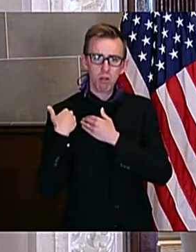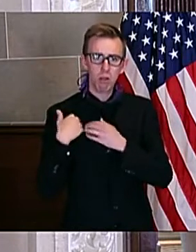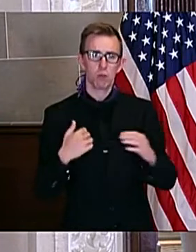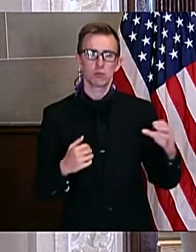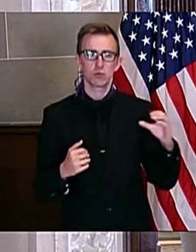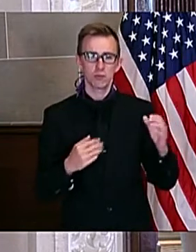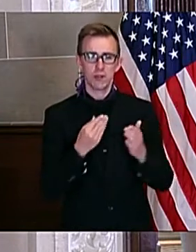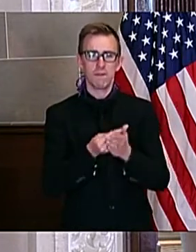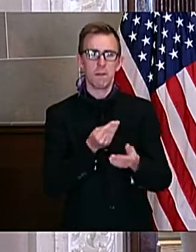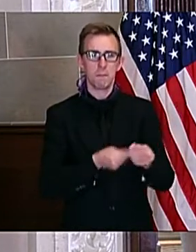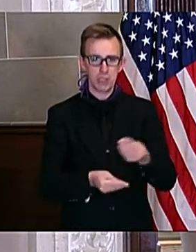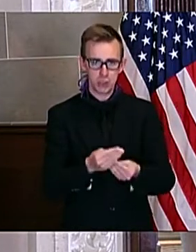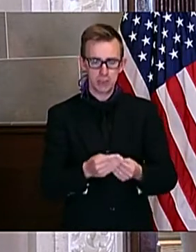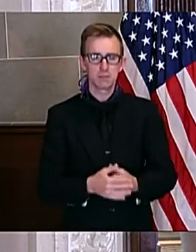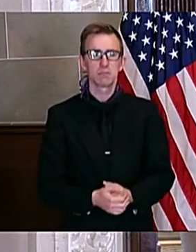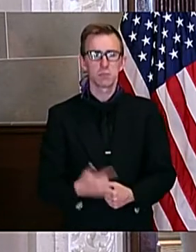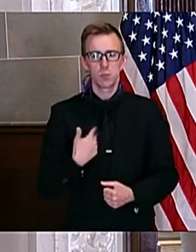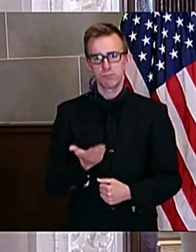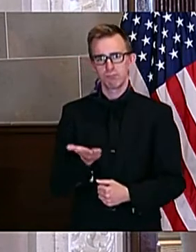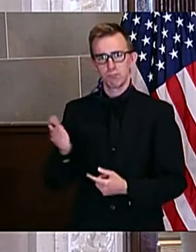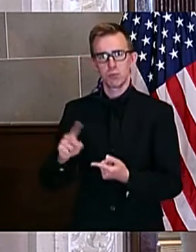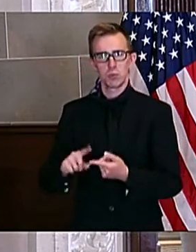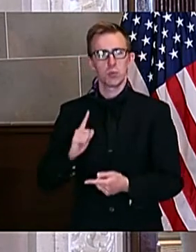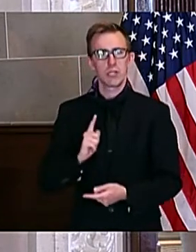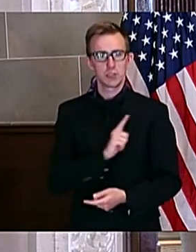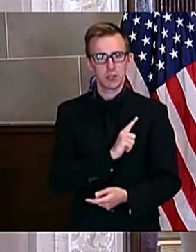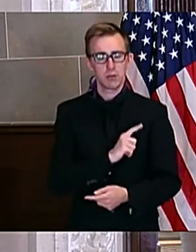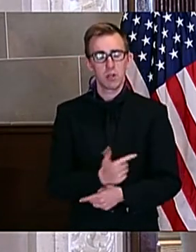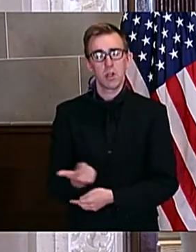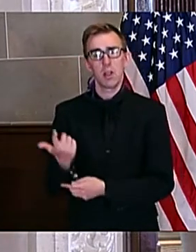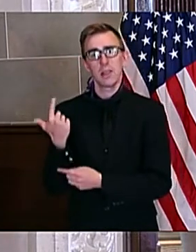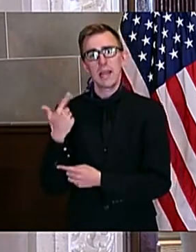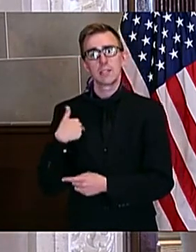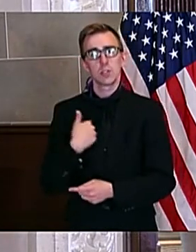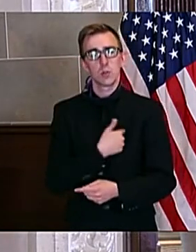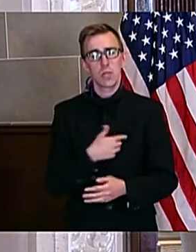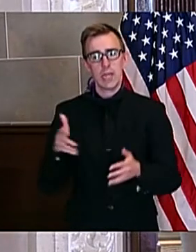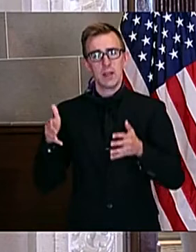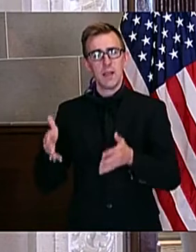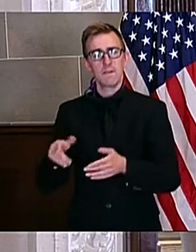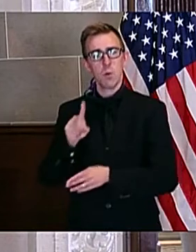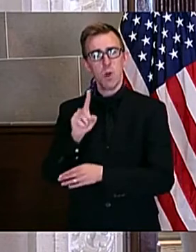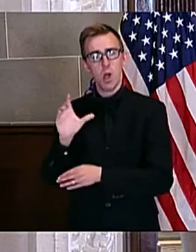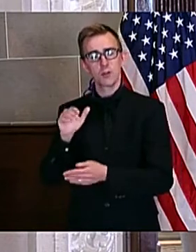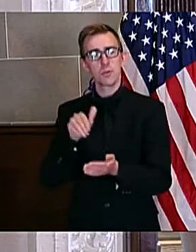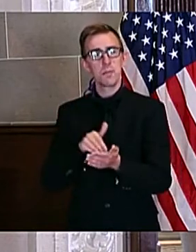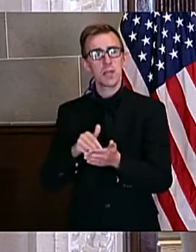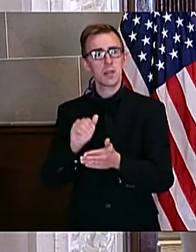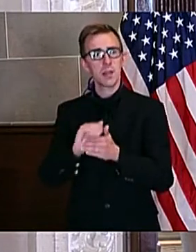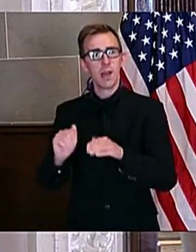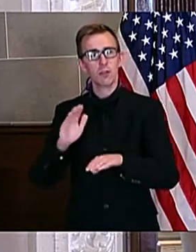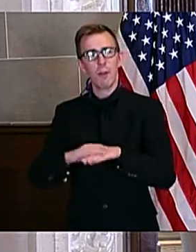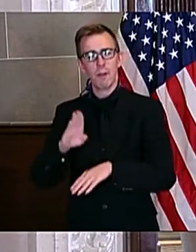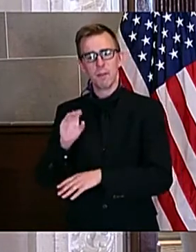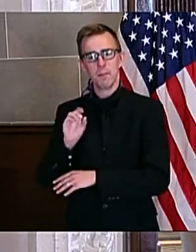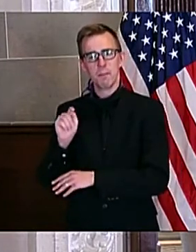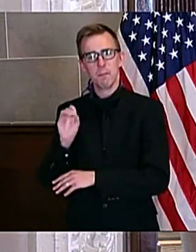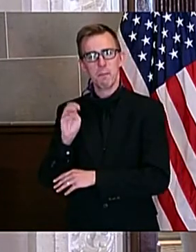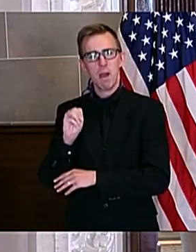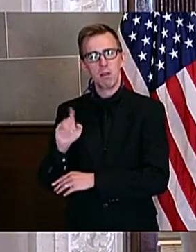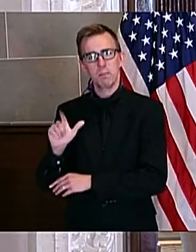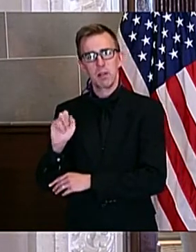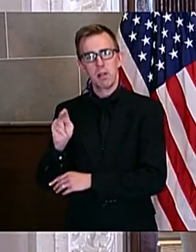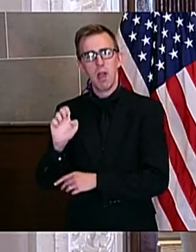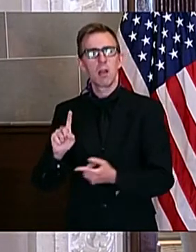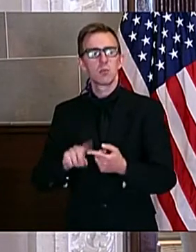General Assembly. Last year, we were able to leave $100 million on the bottom line in order to